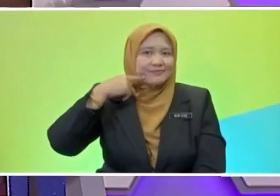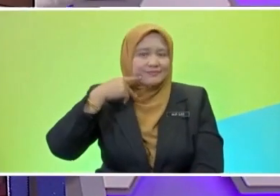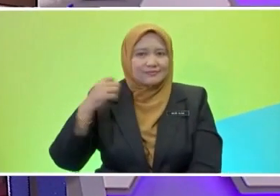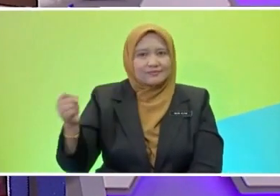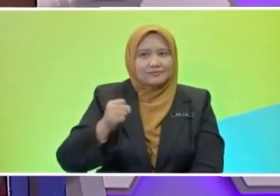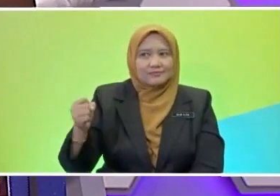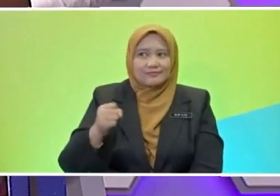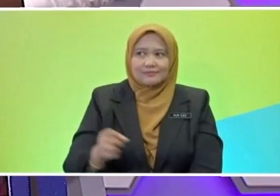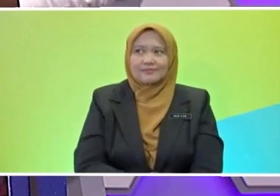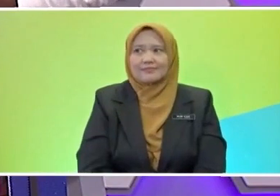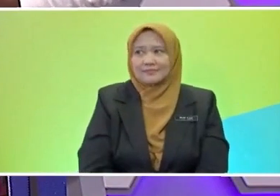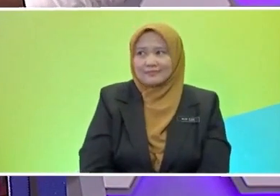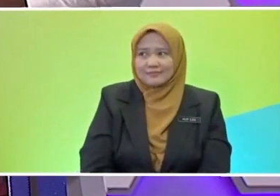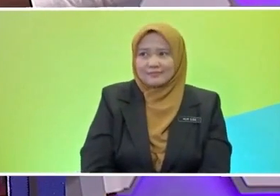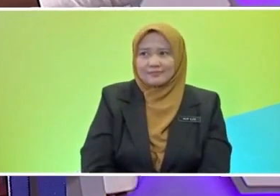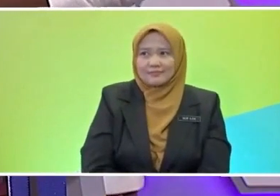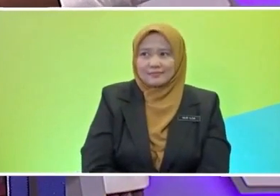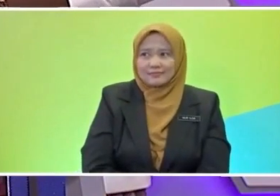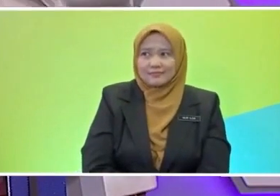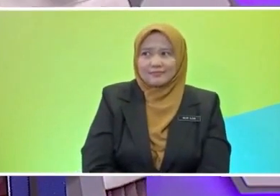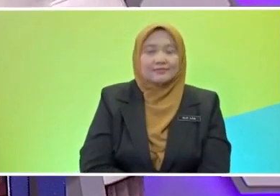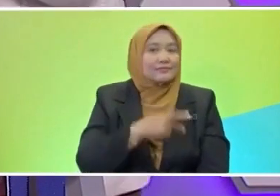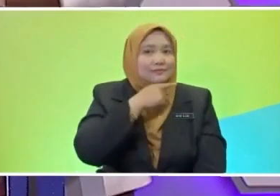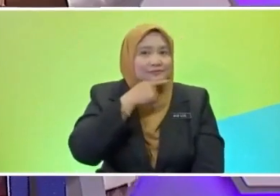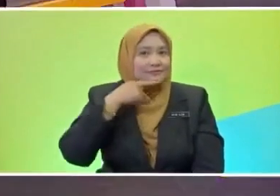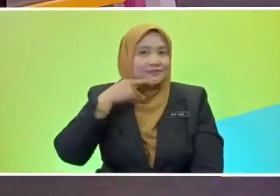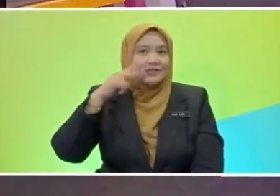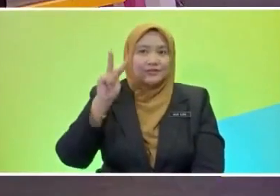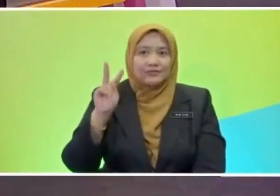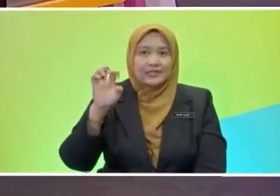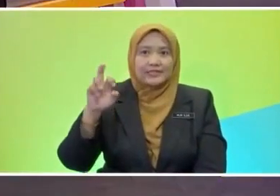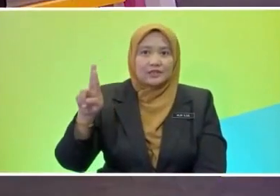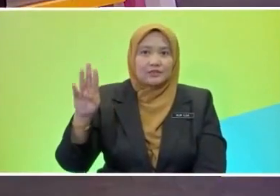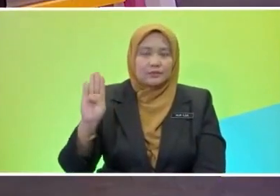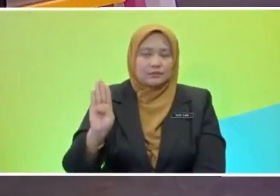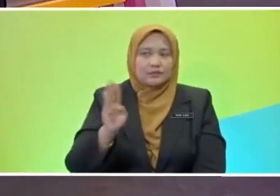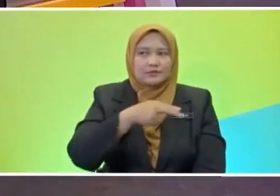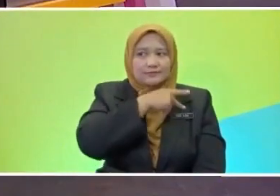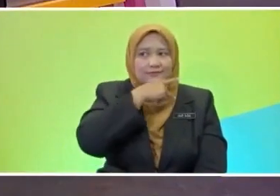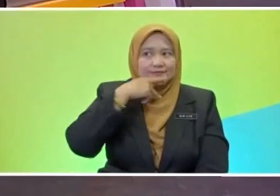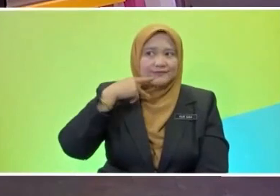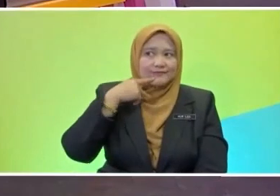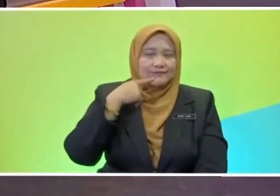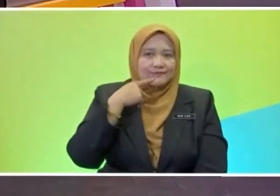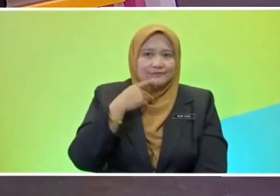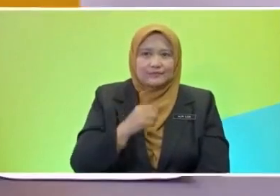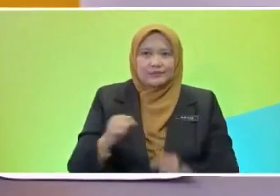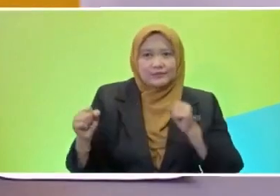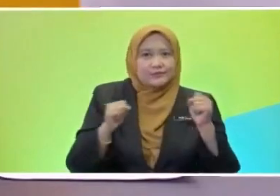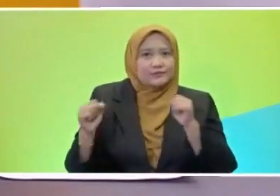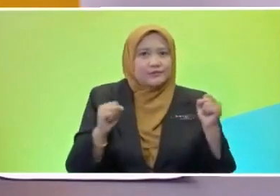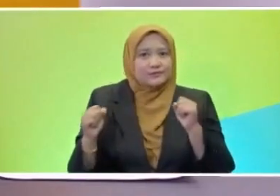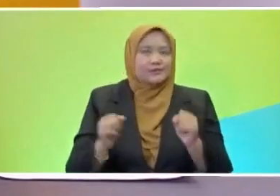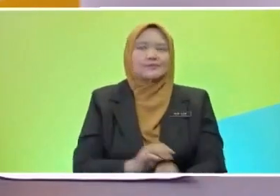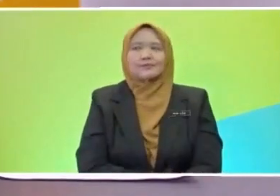verb shaker. Verb shaker. So, can you show them the verb shaker? This is the verb shaker over here. Okay. So,